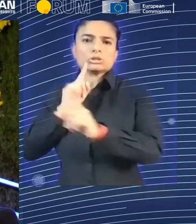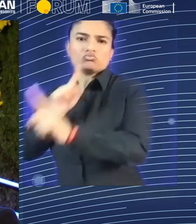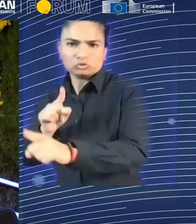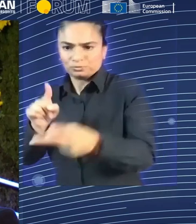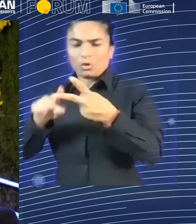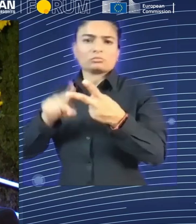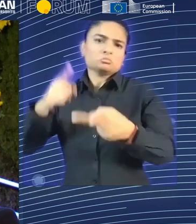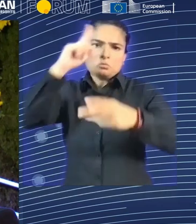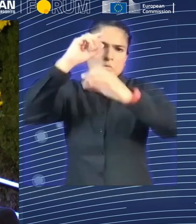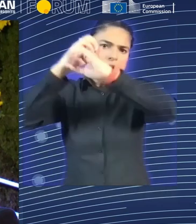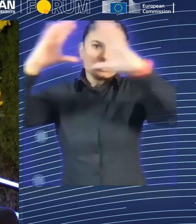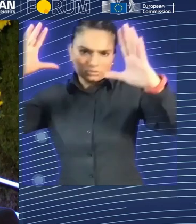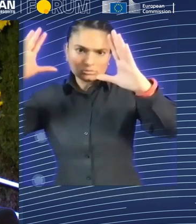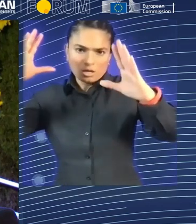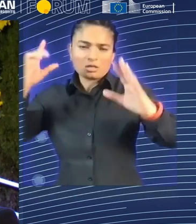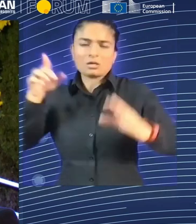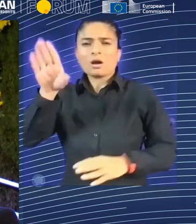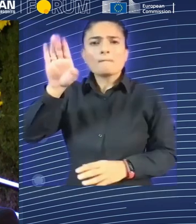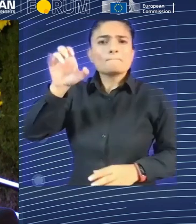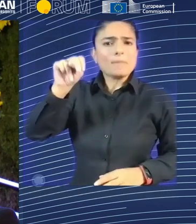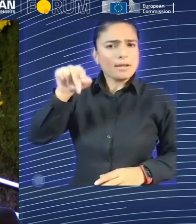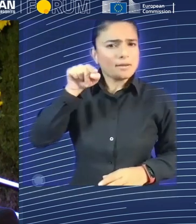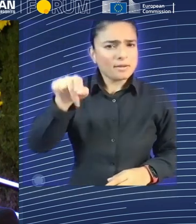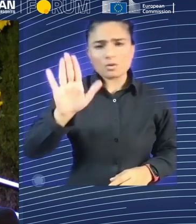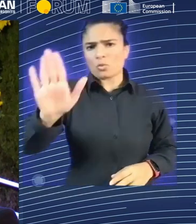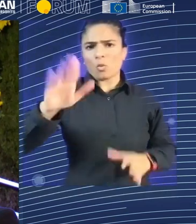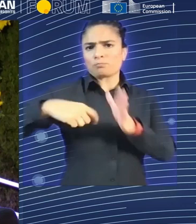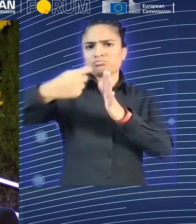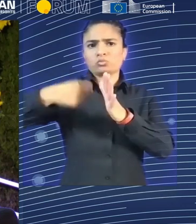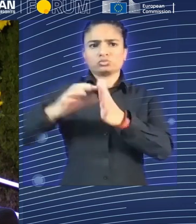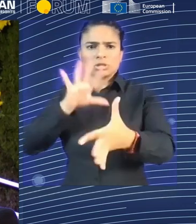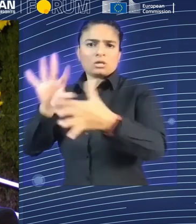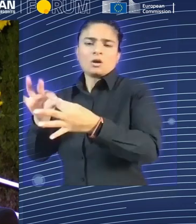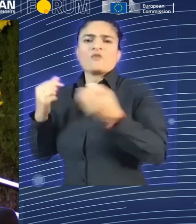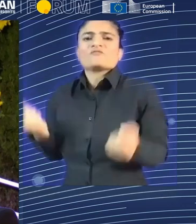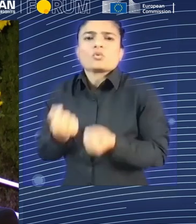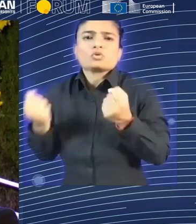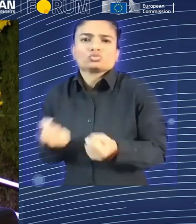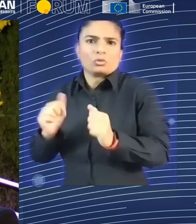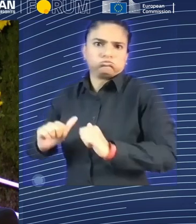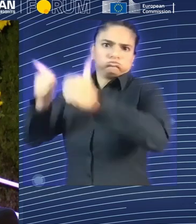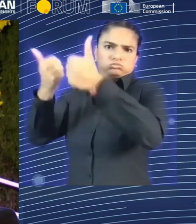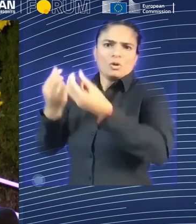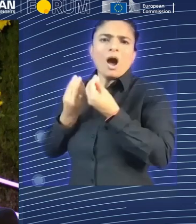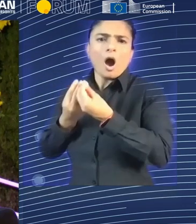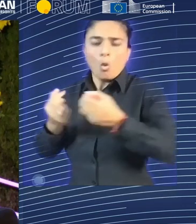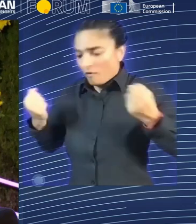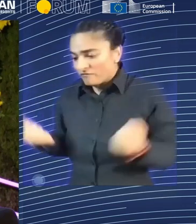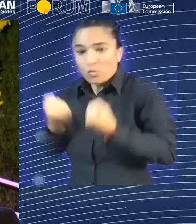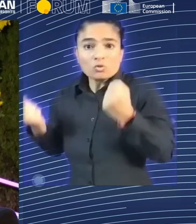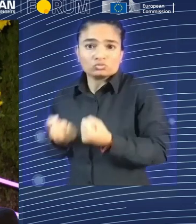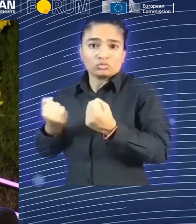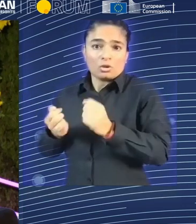vocational training institutions proactively identify and address AI skill gaps through upskilling,